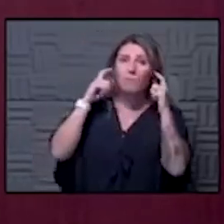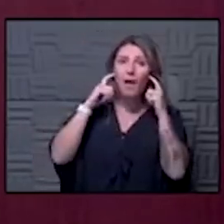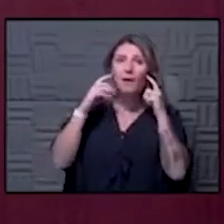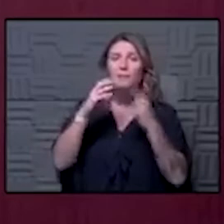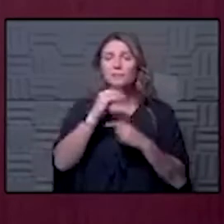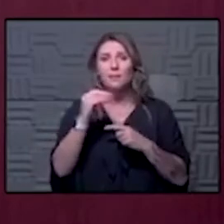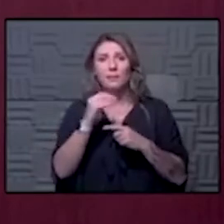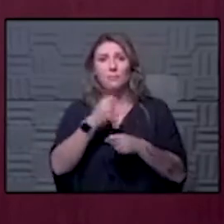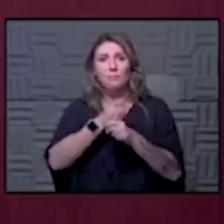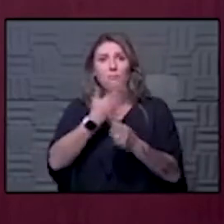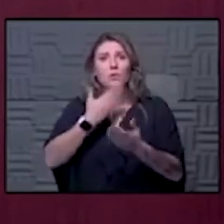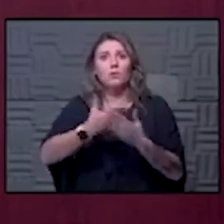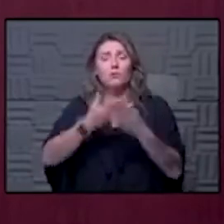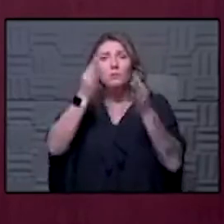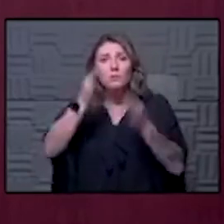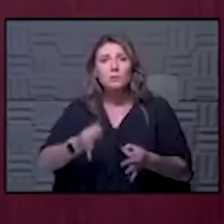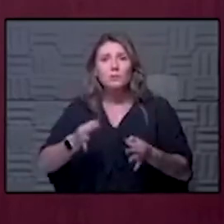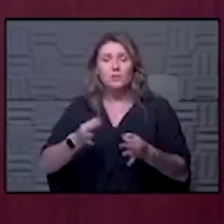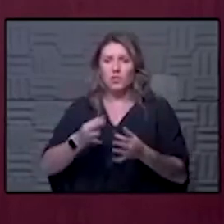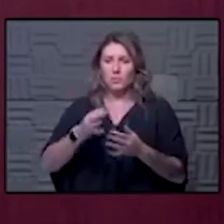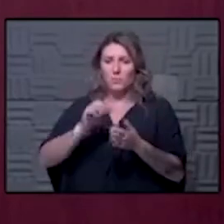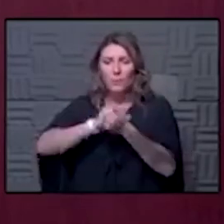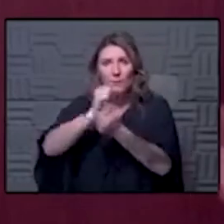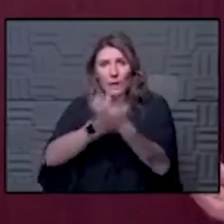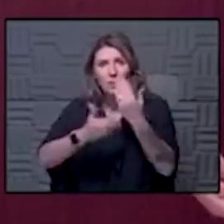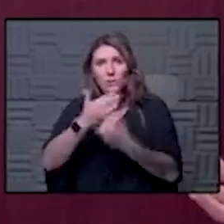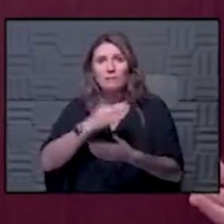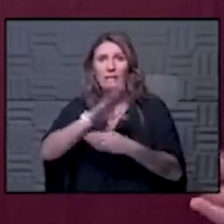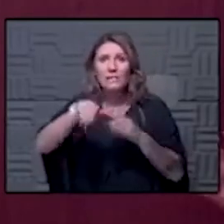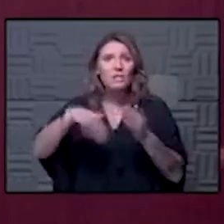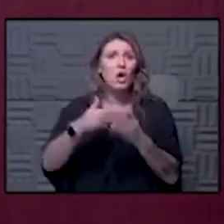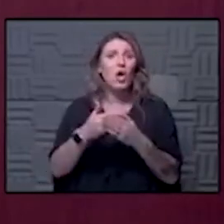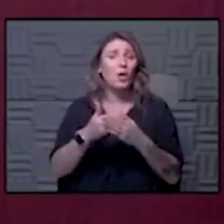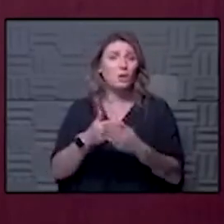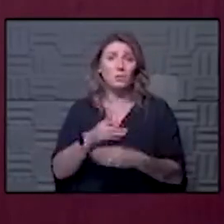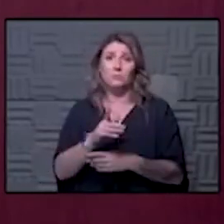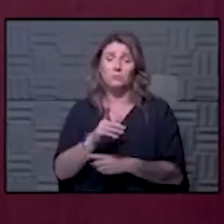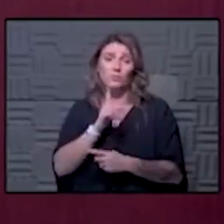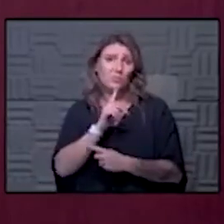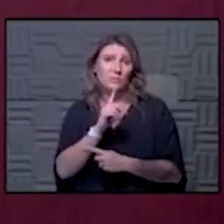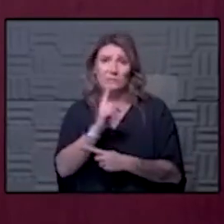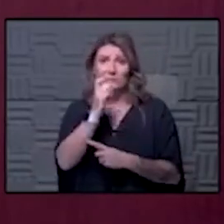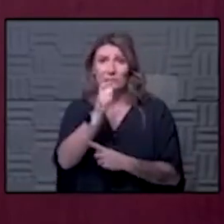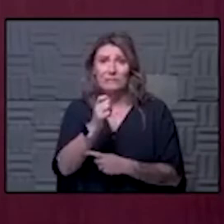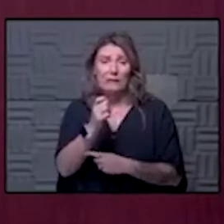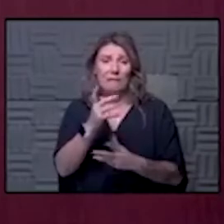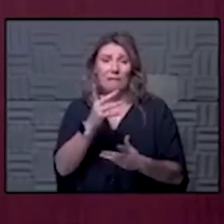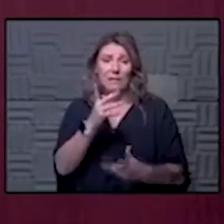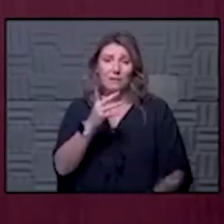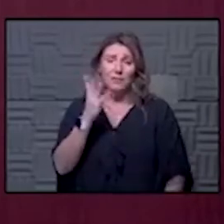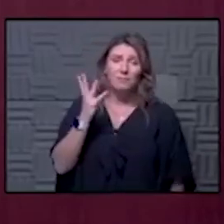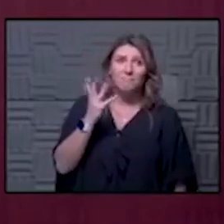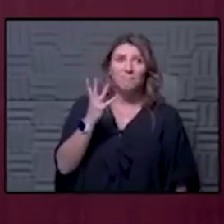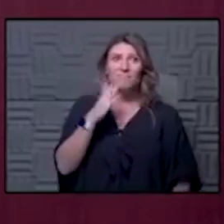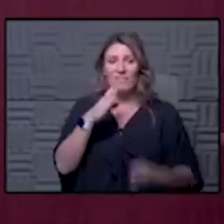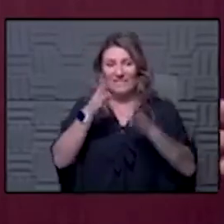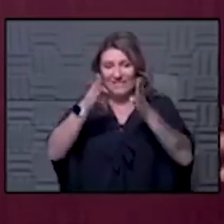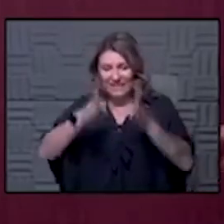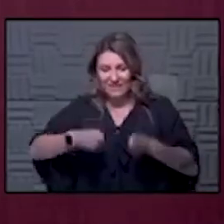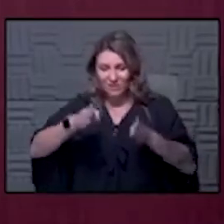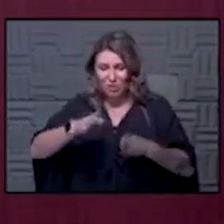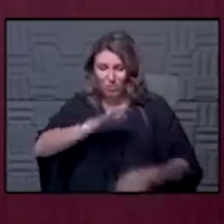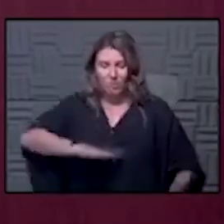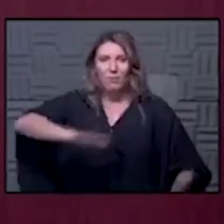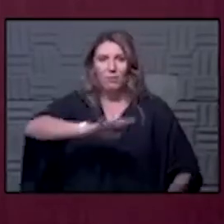choices it's washing your hands all of those things really were not existing in an individual space